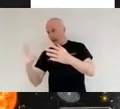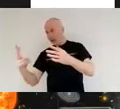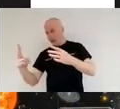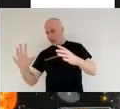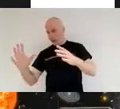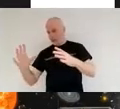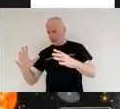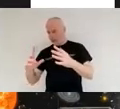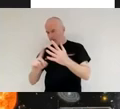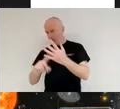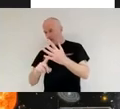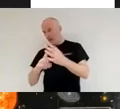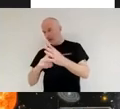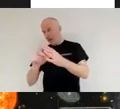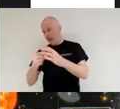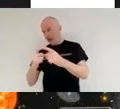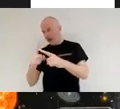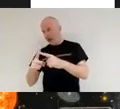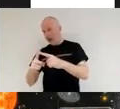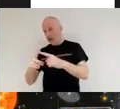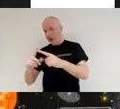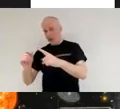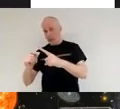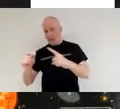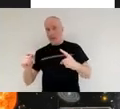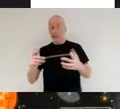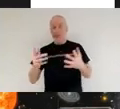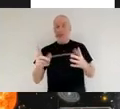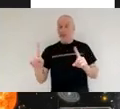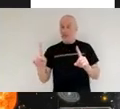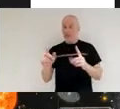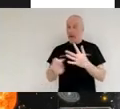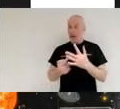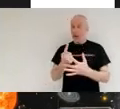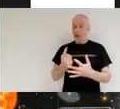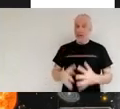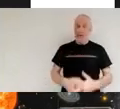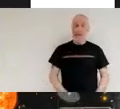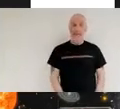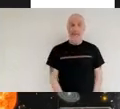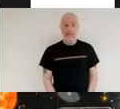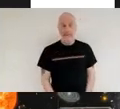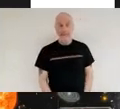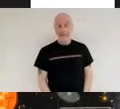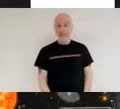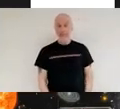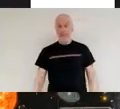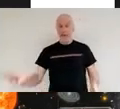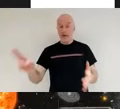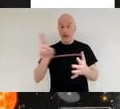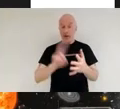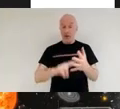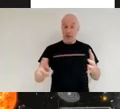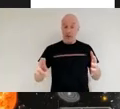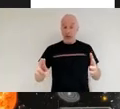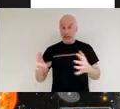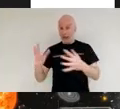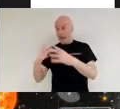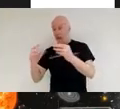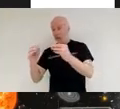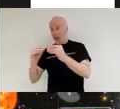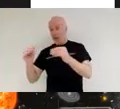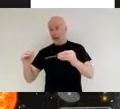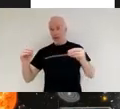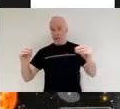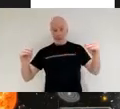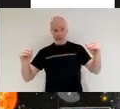we have an interesting situation so normally our spaceship is going to start to lag